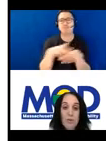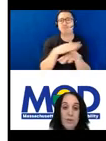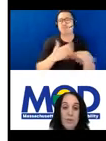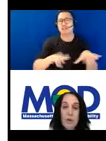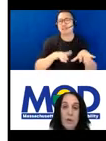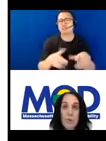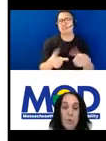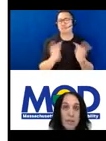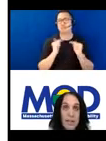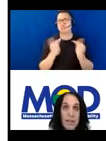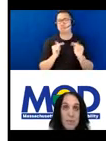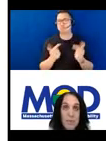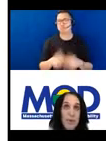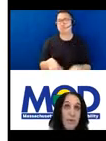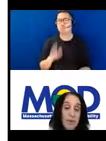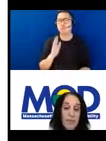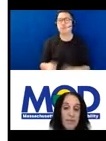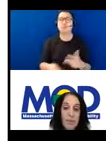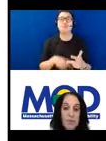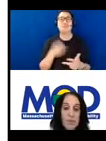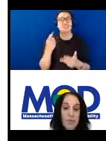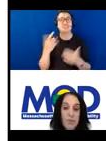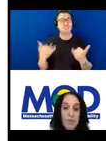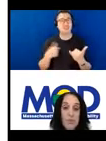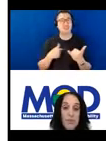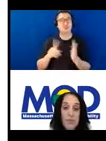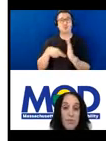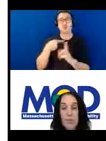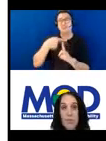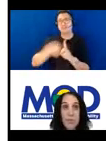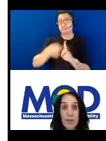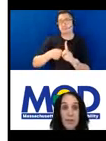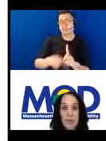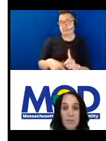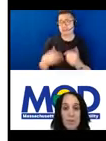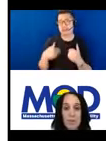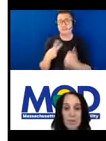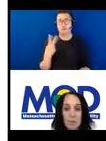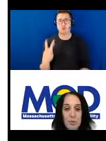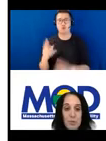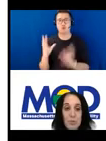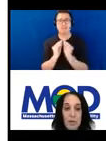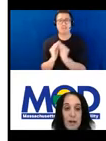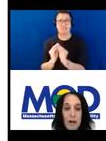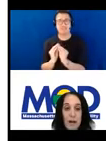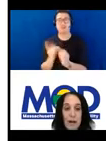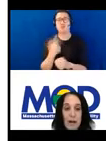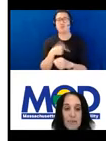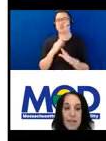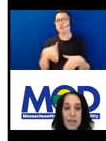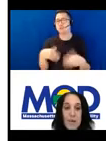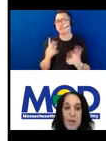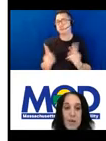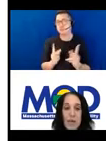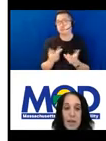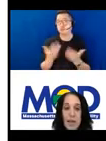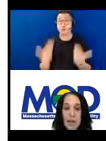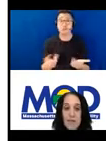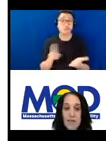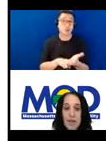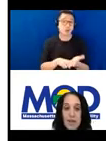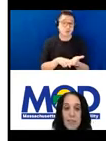we're holding them one day each month, we have two sessions. So we encourage people to sign up.